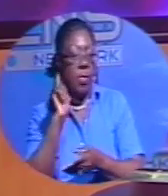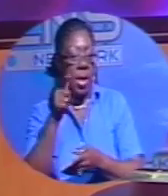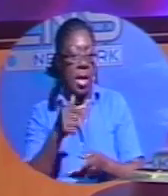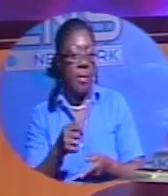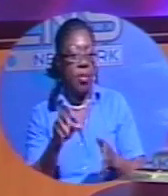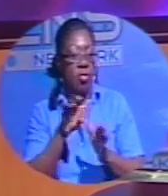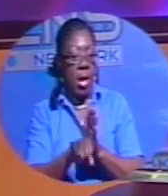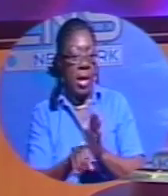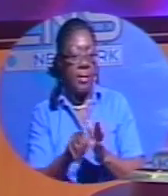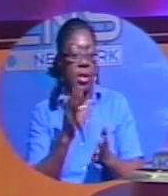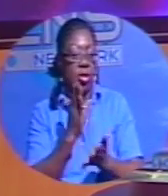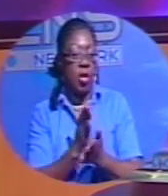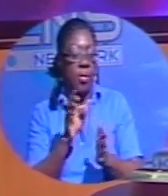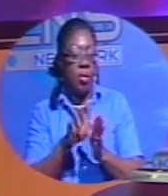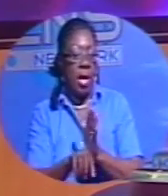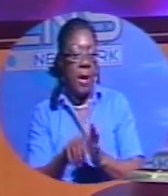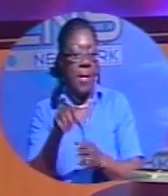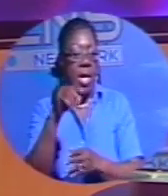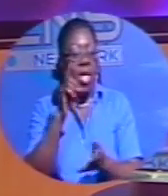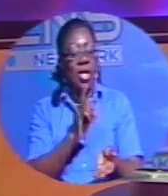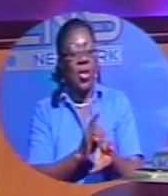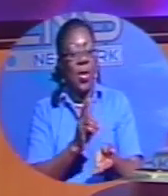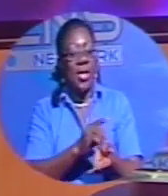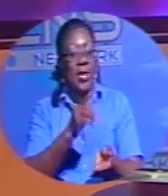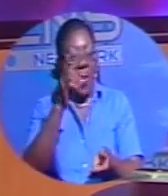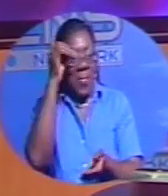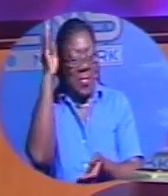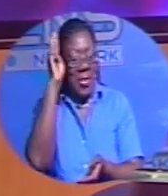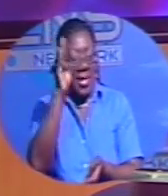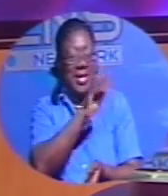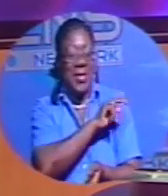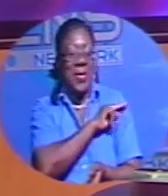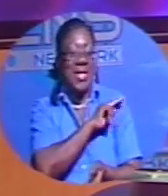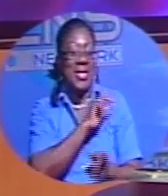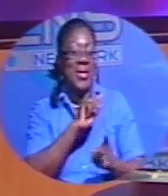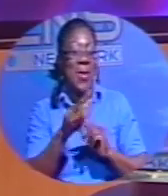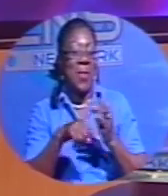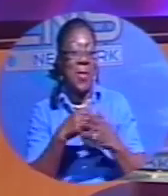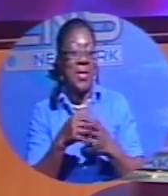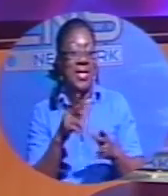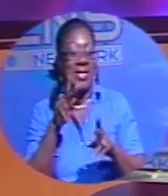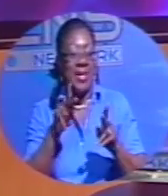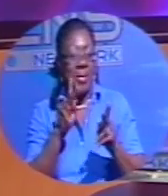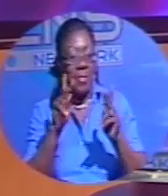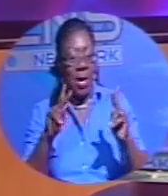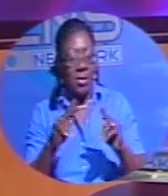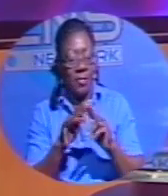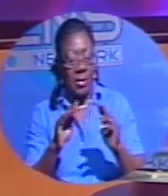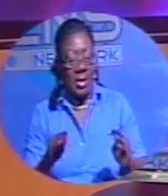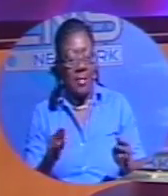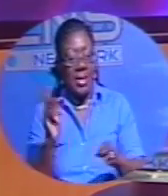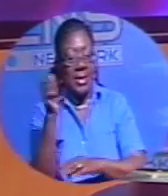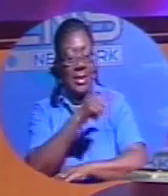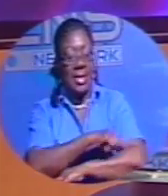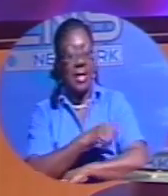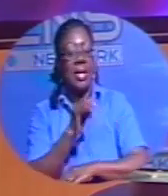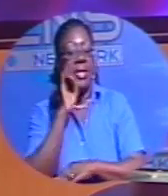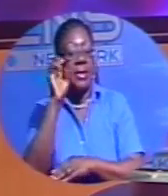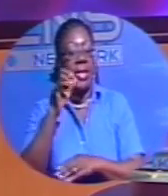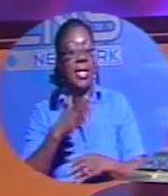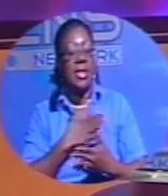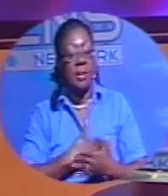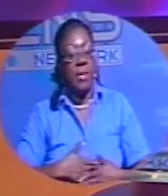figures. National Security Minister Dr. Bernard Nodich addressing this issue in Parliament today. He said he is pleased with the combined